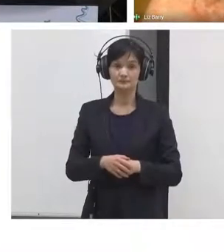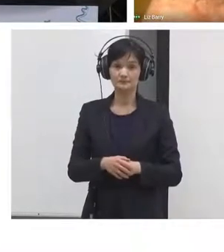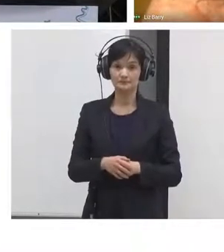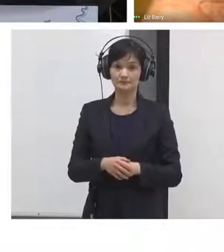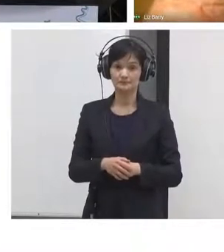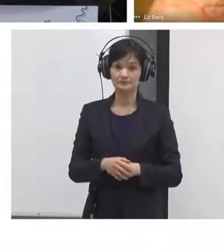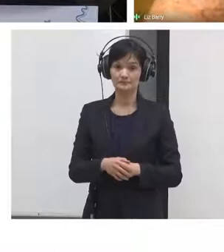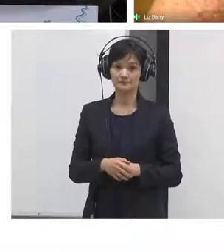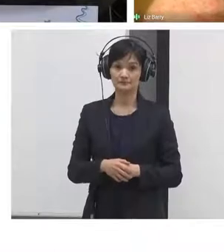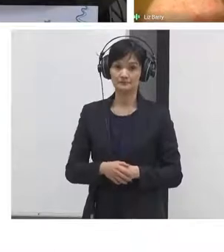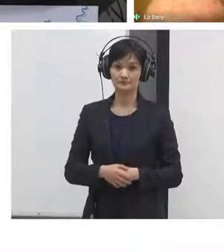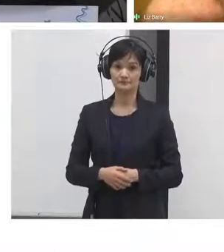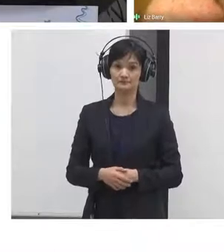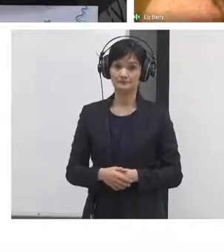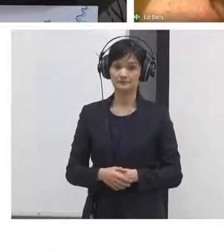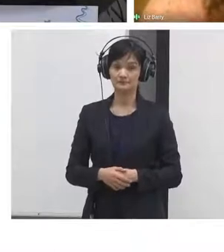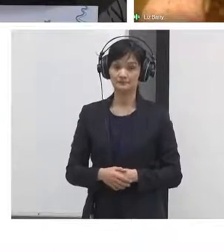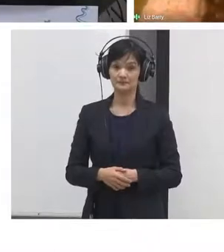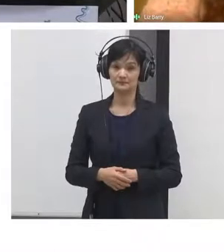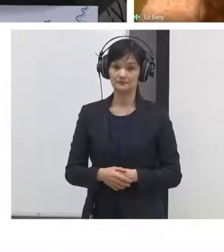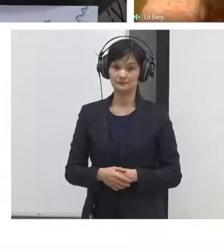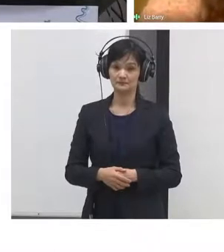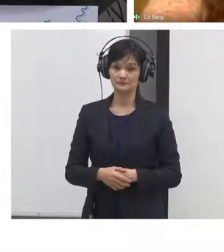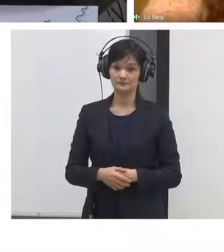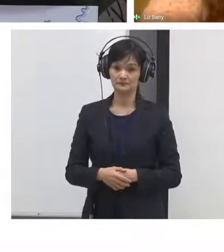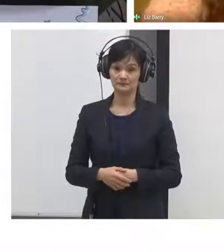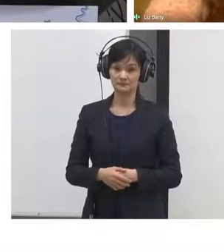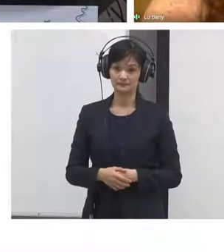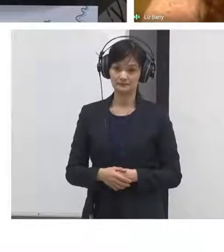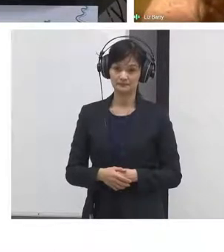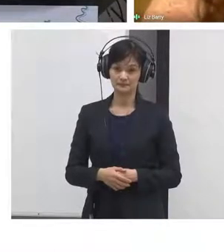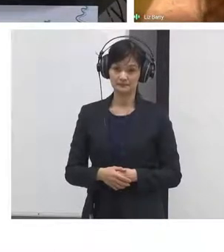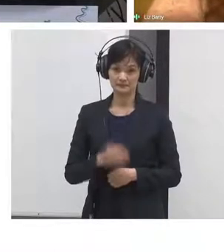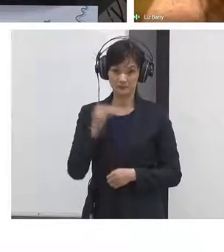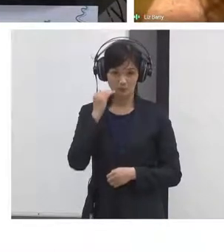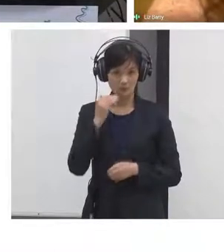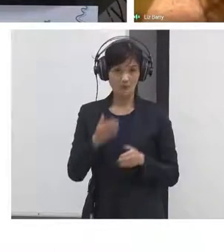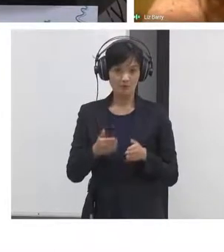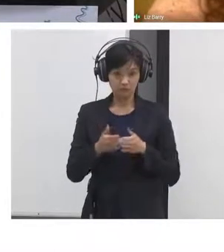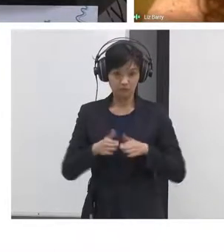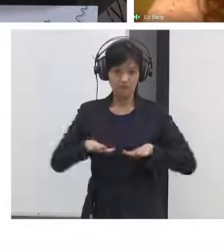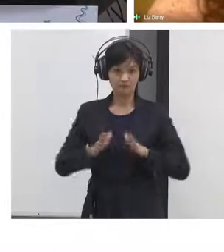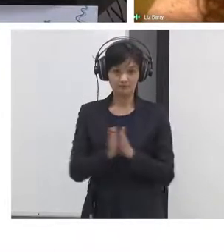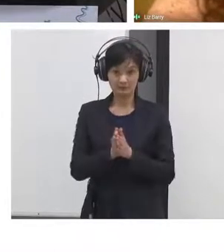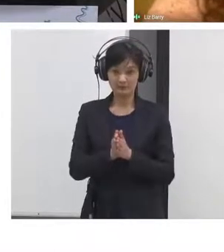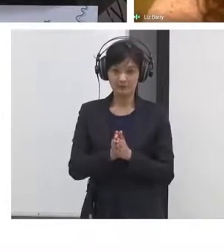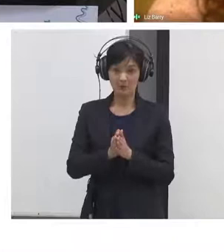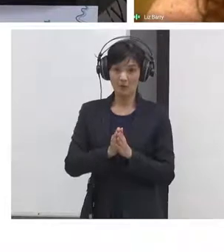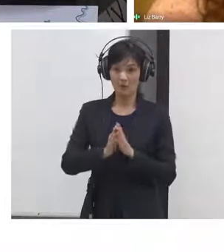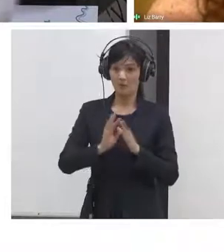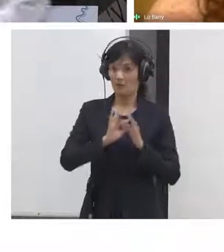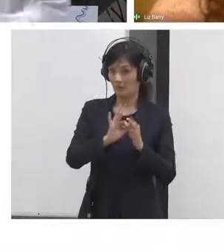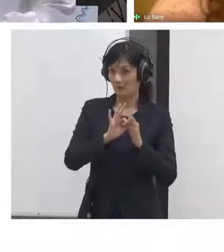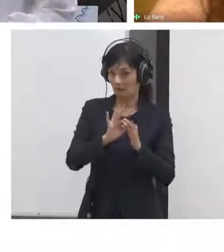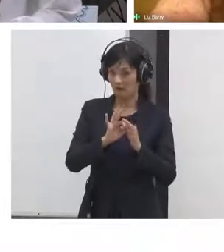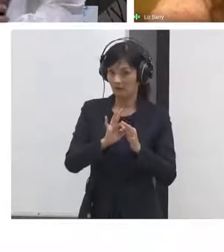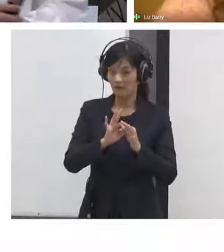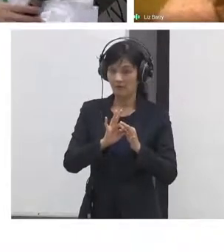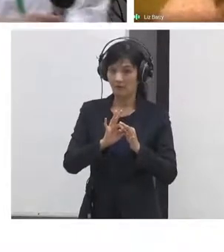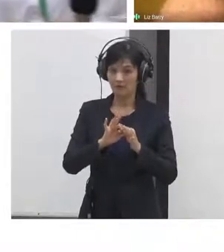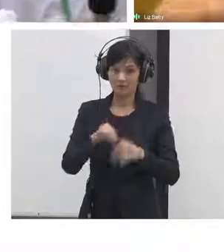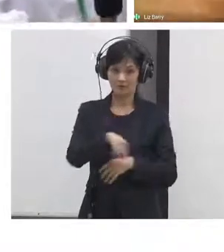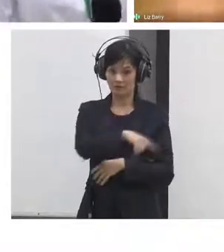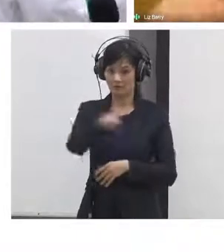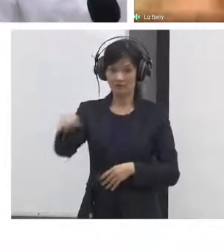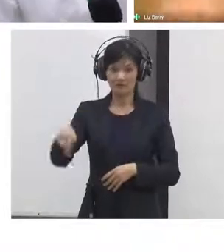So, there's an in-depth onboarding process where we listen to the interests of the people coming